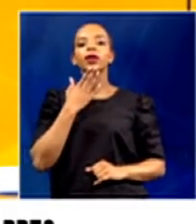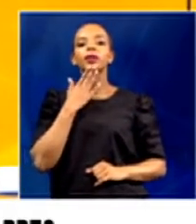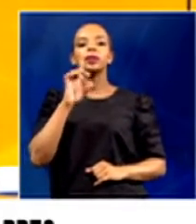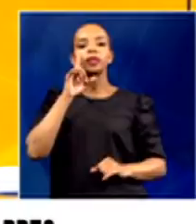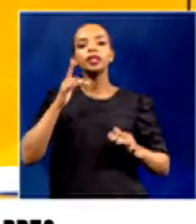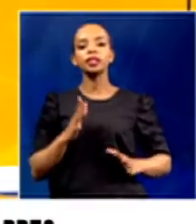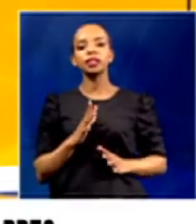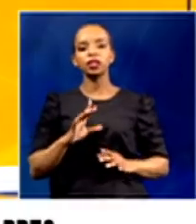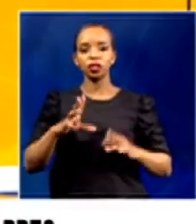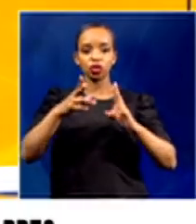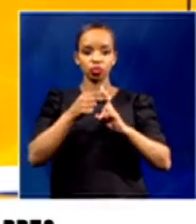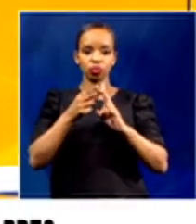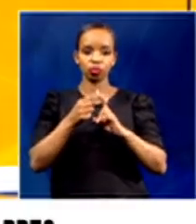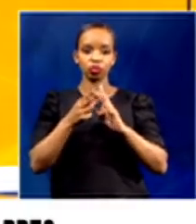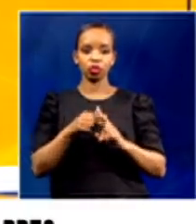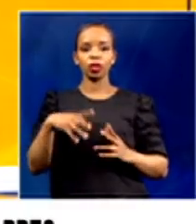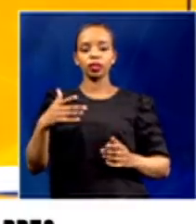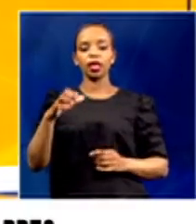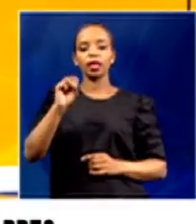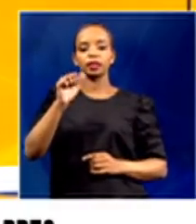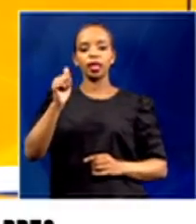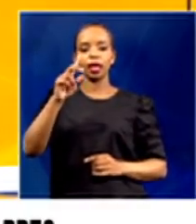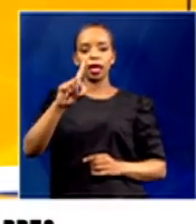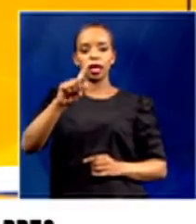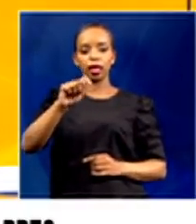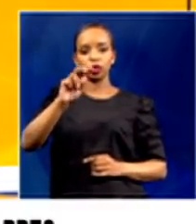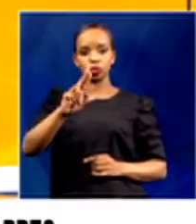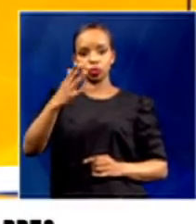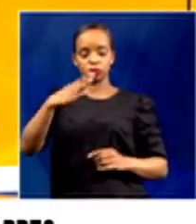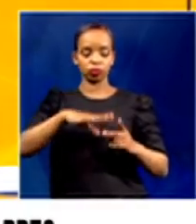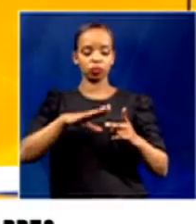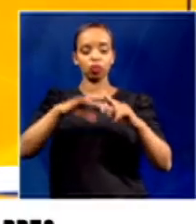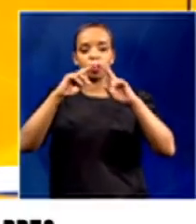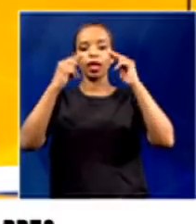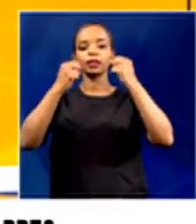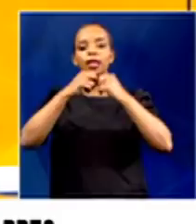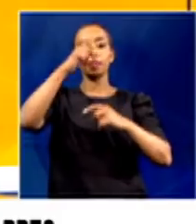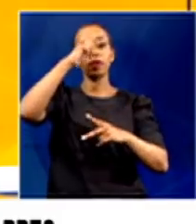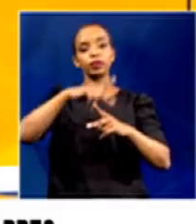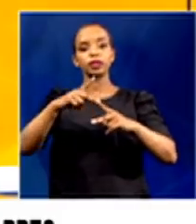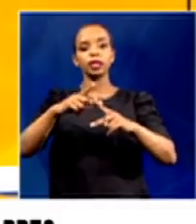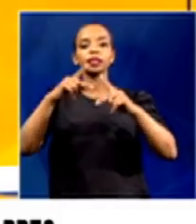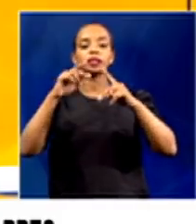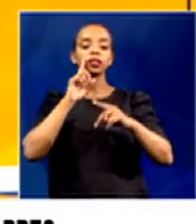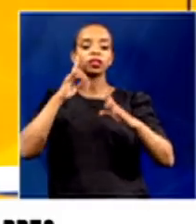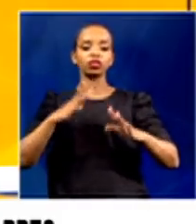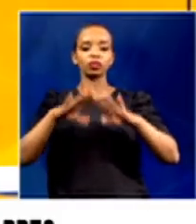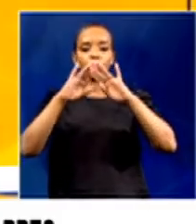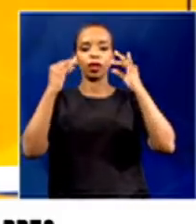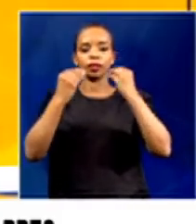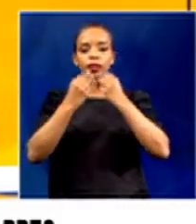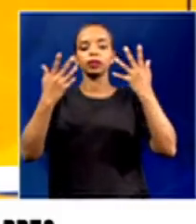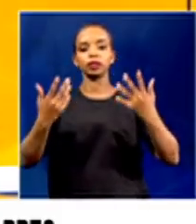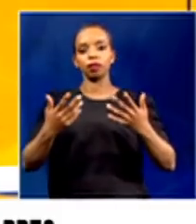or SACHU's Deputy General Secretary, Nkosana De Loppe, and the National Professional Teachers Organization of South Africa, or